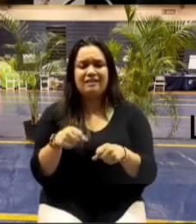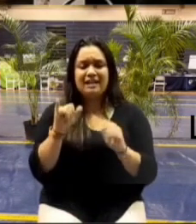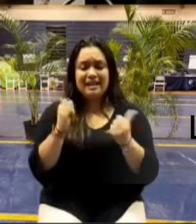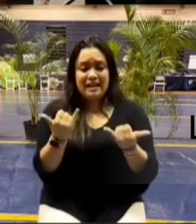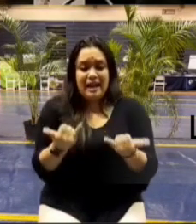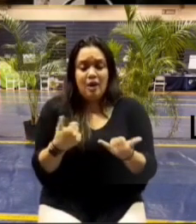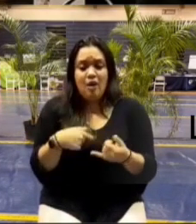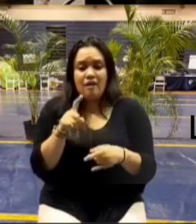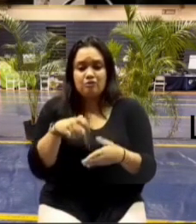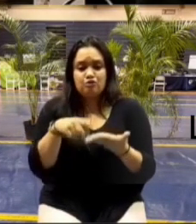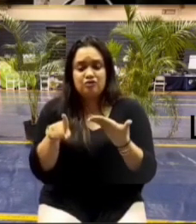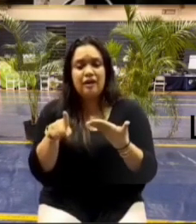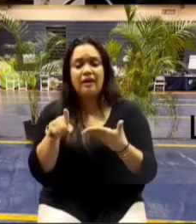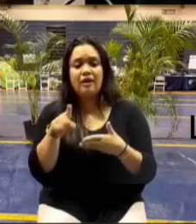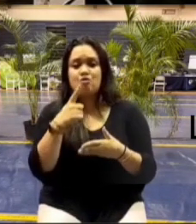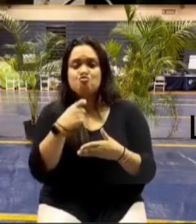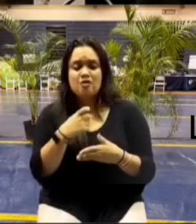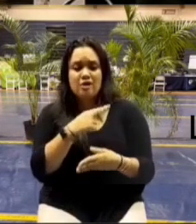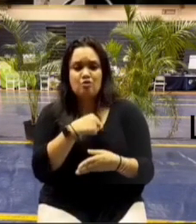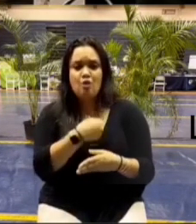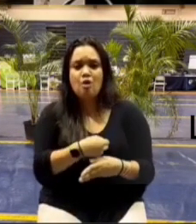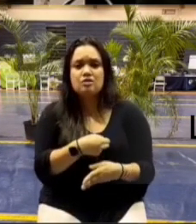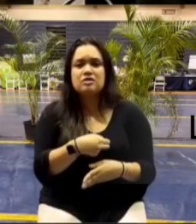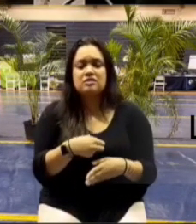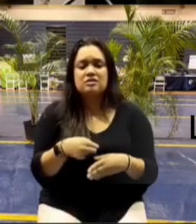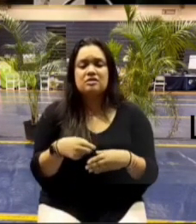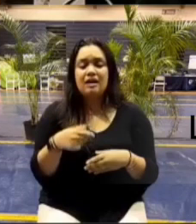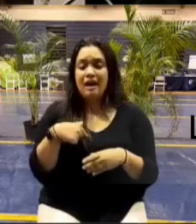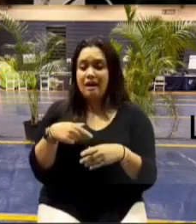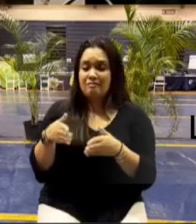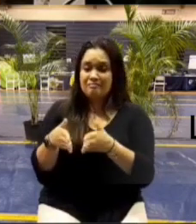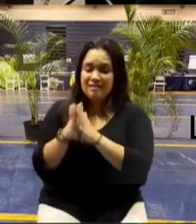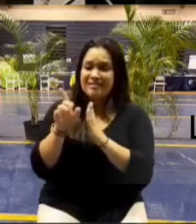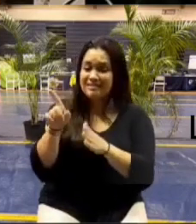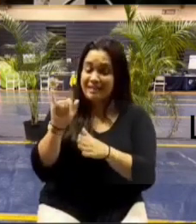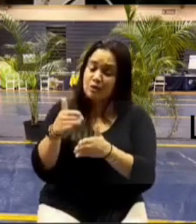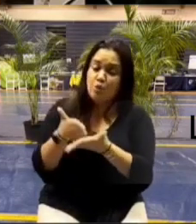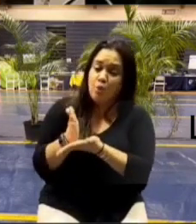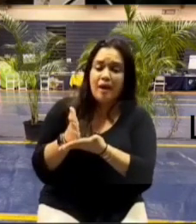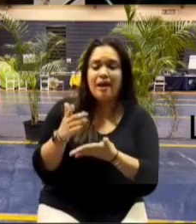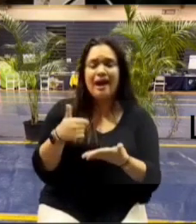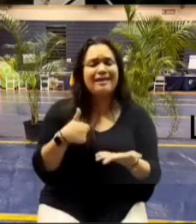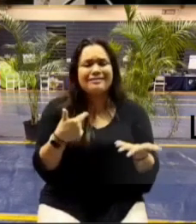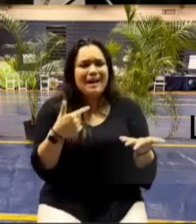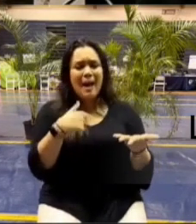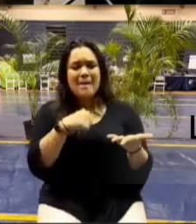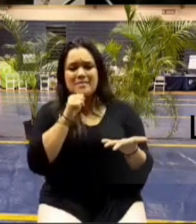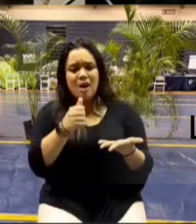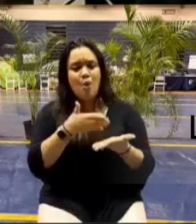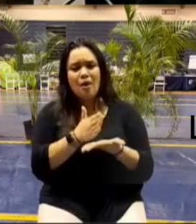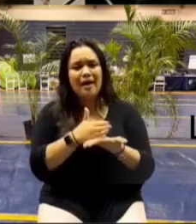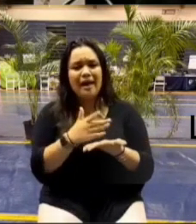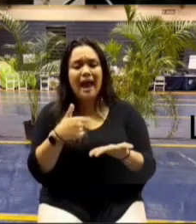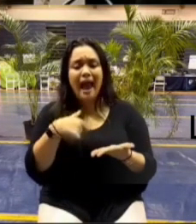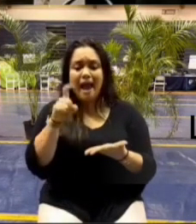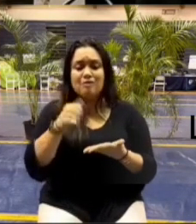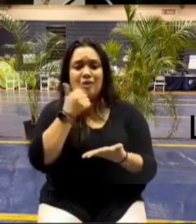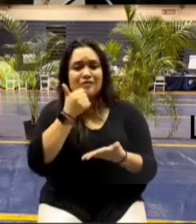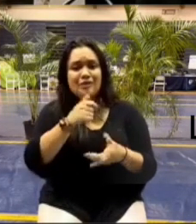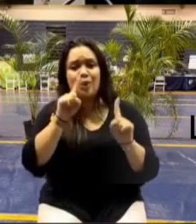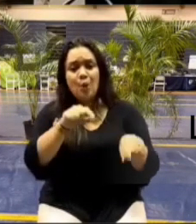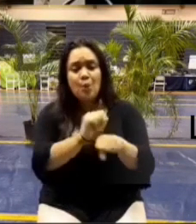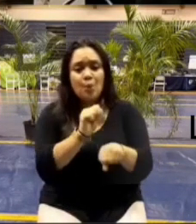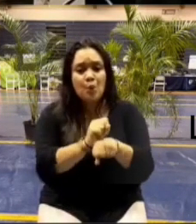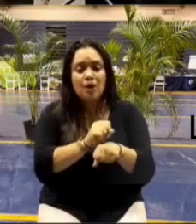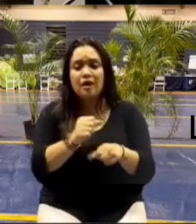and i come and talk to them they say it's okay but that's not okay i'm the one deal with every day go to work home with my